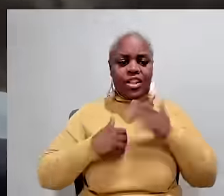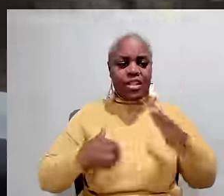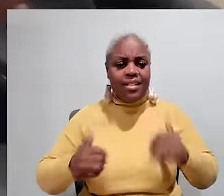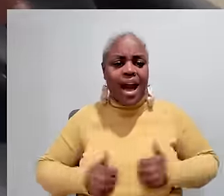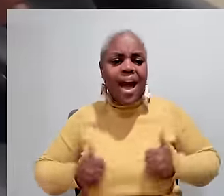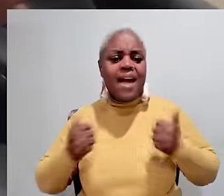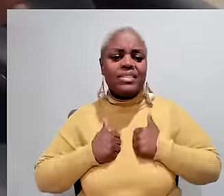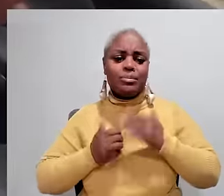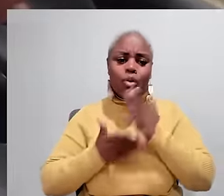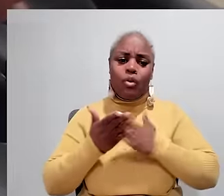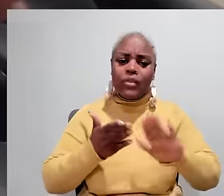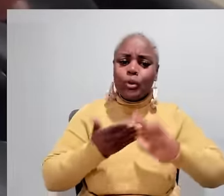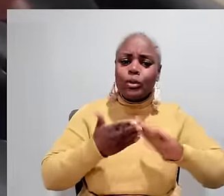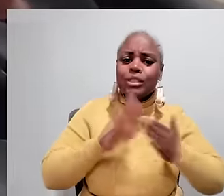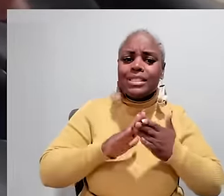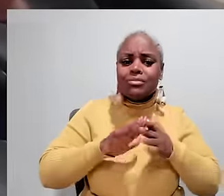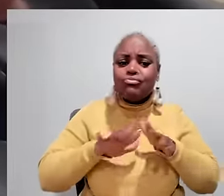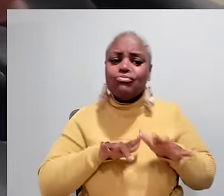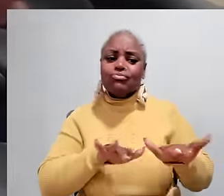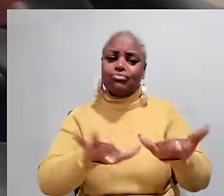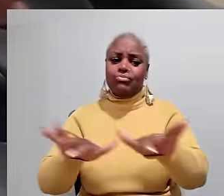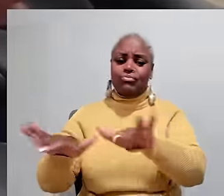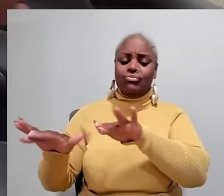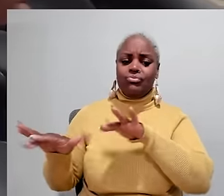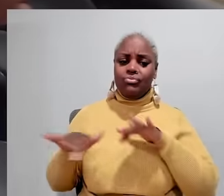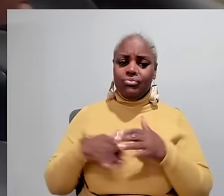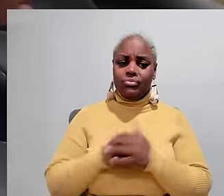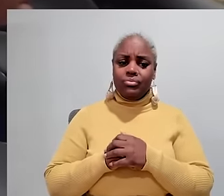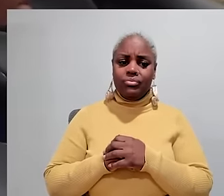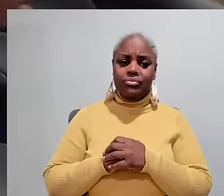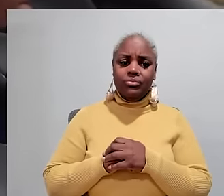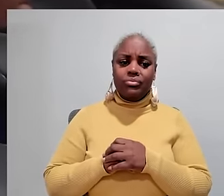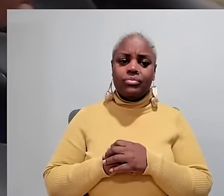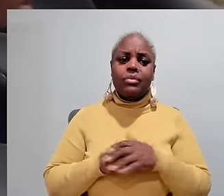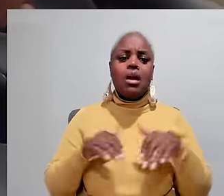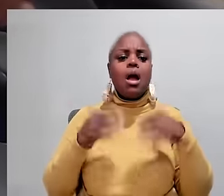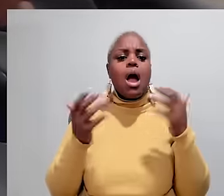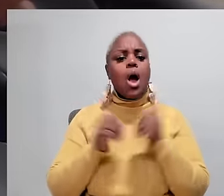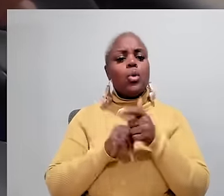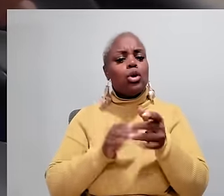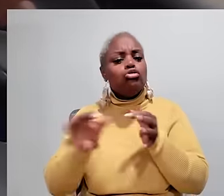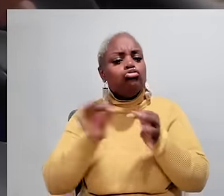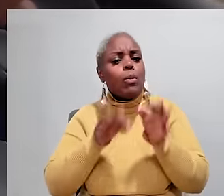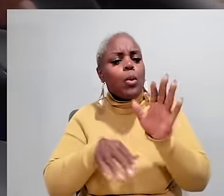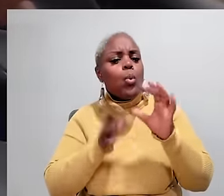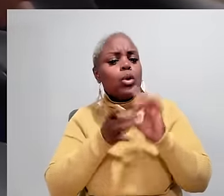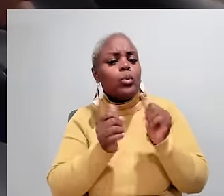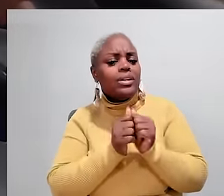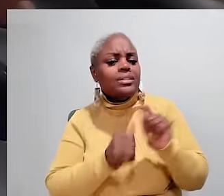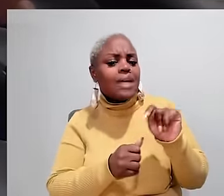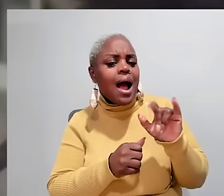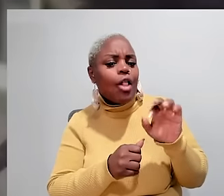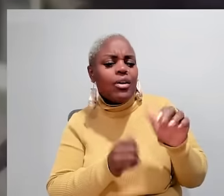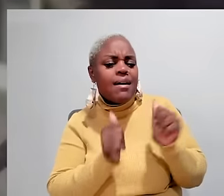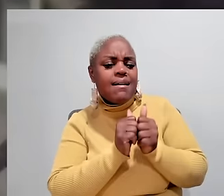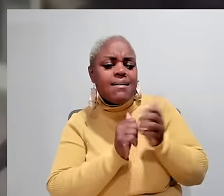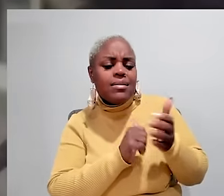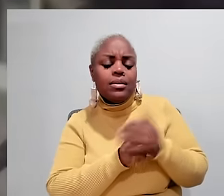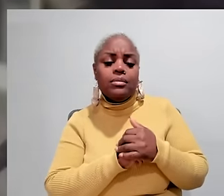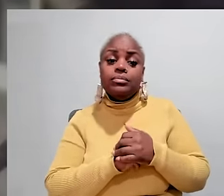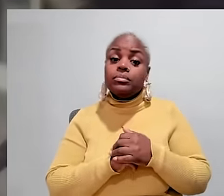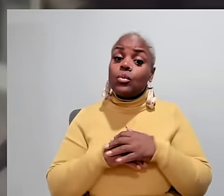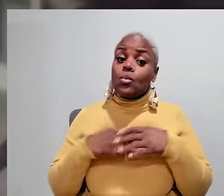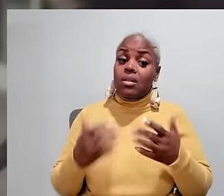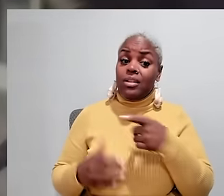that allow people with disabilities to more fully live their lives and be part of their communities how would you